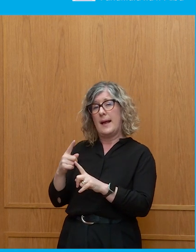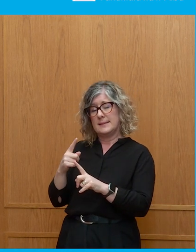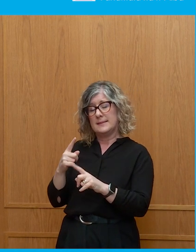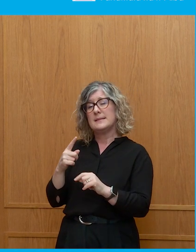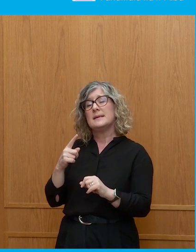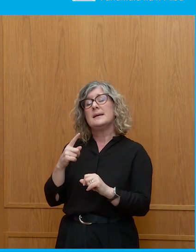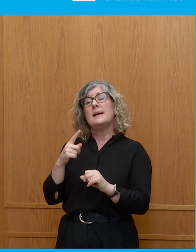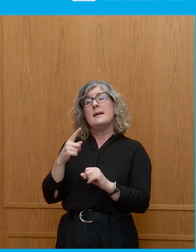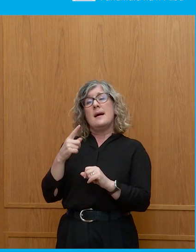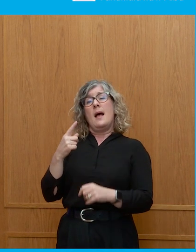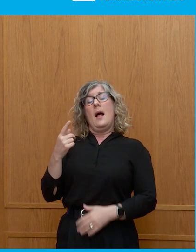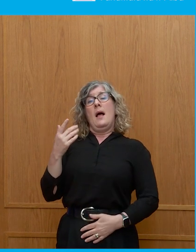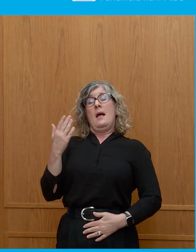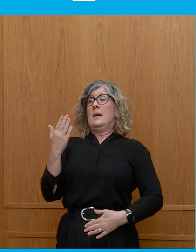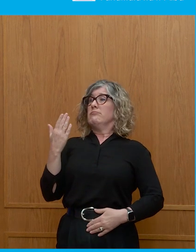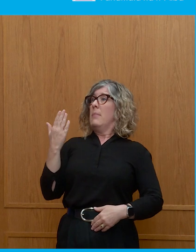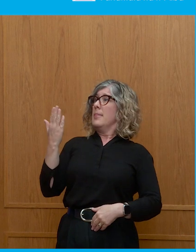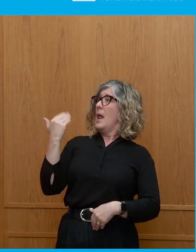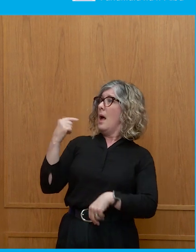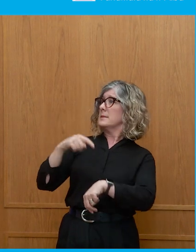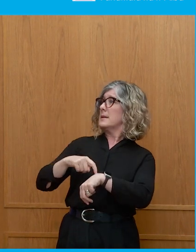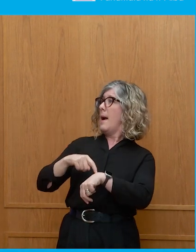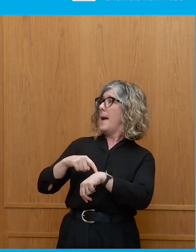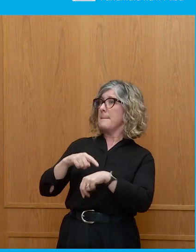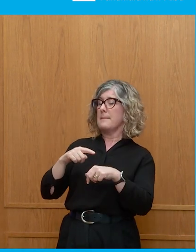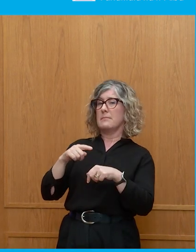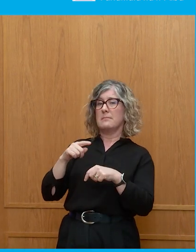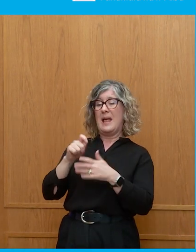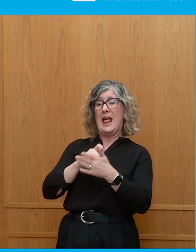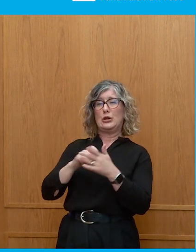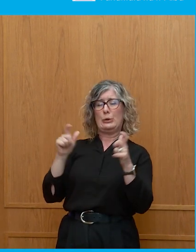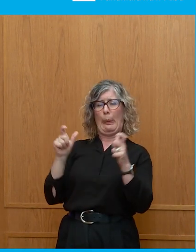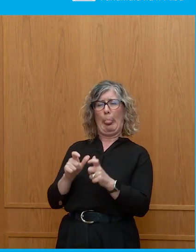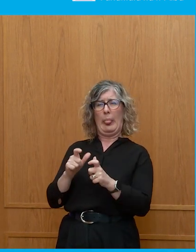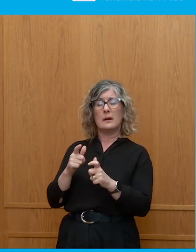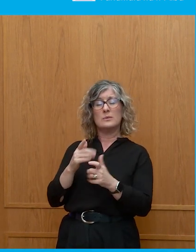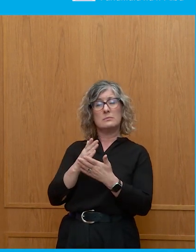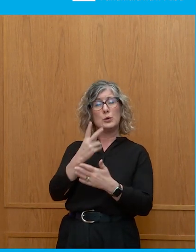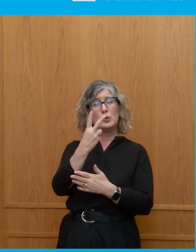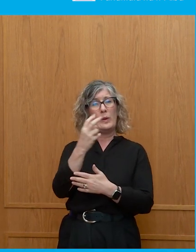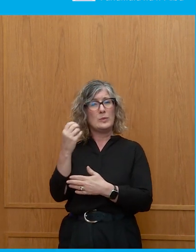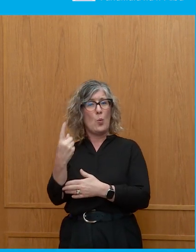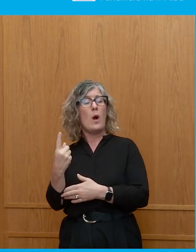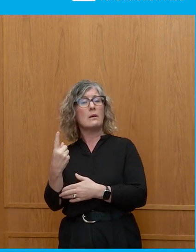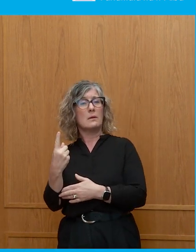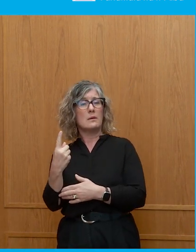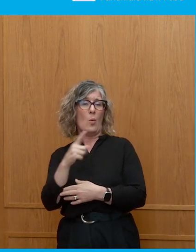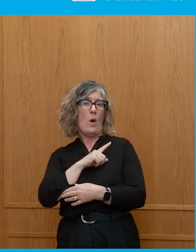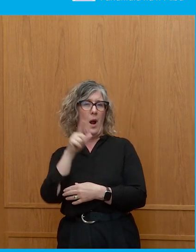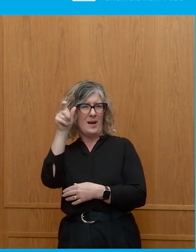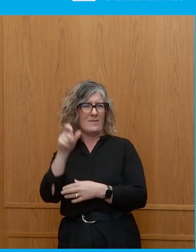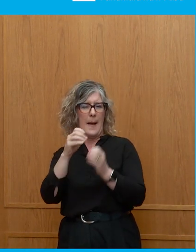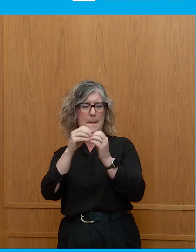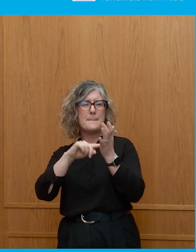that we had a turnout as low as the one we've just had was in 2001. And there you were dealing with Blair's second